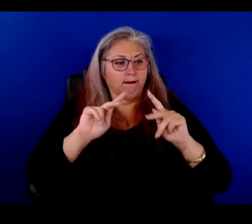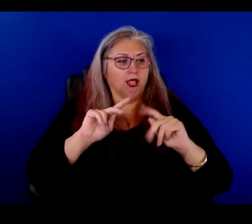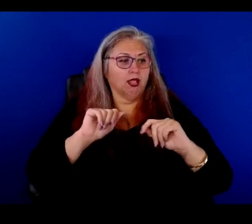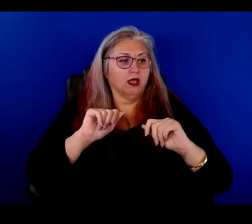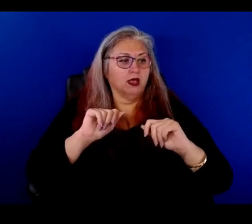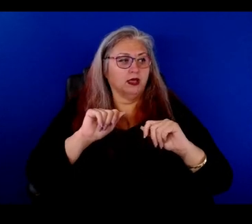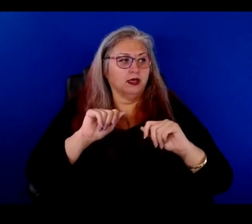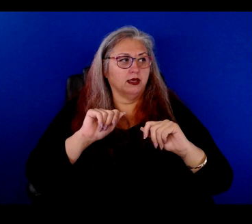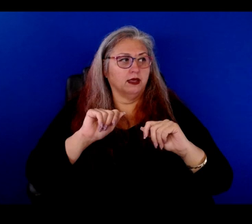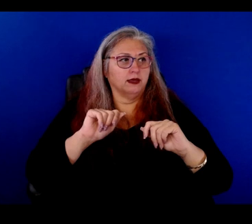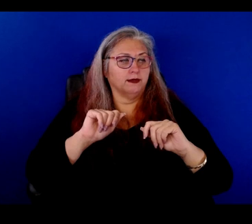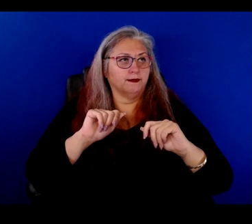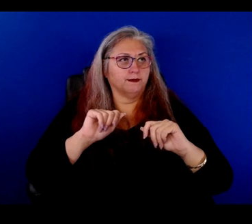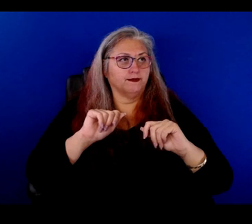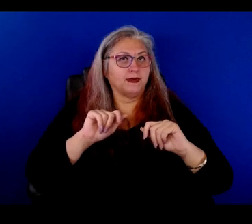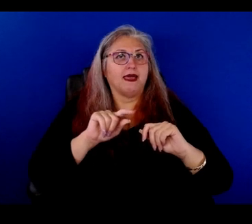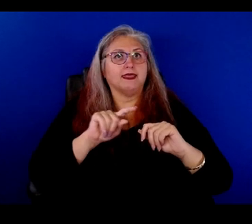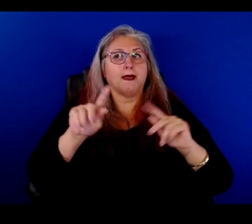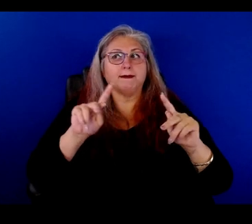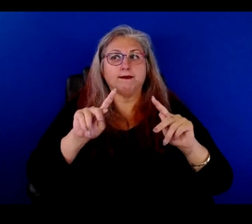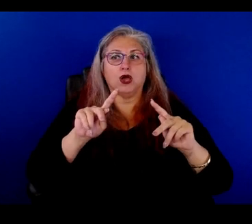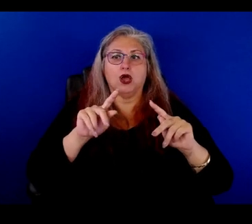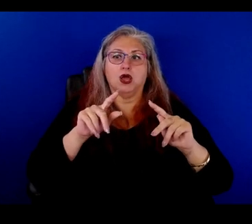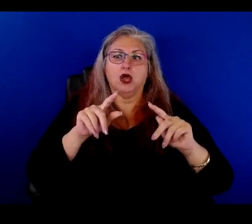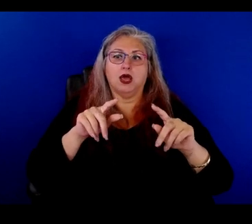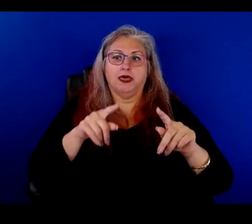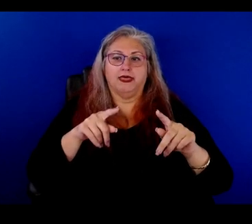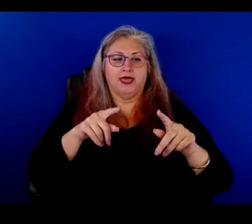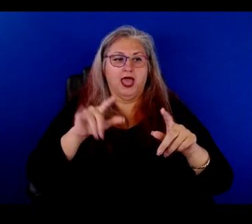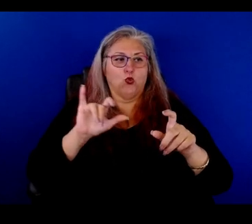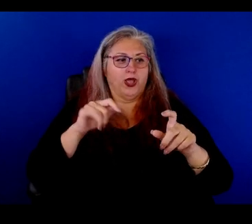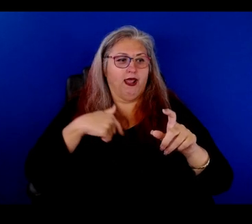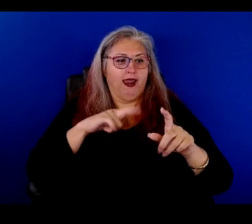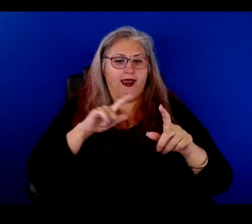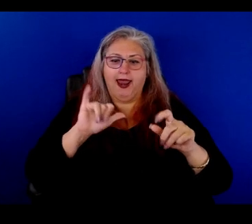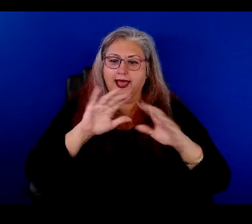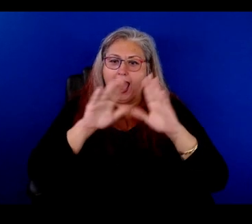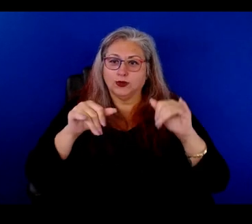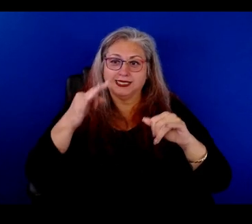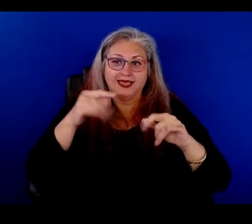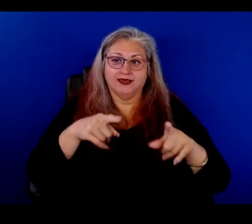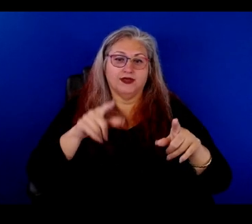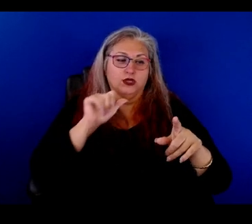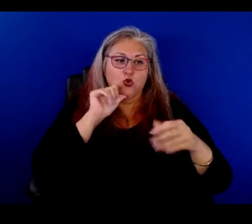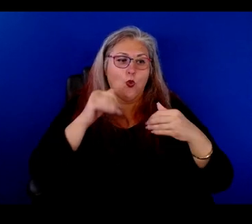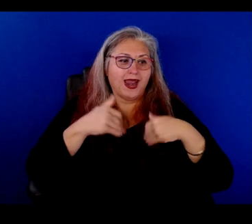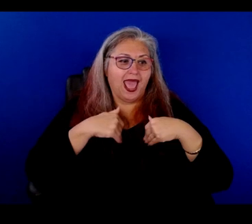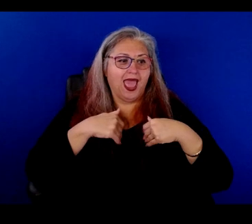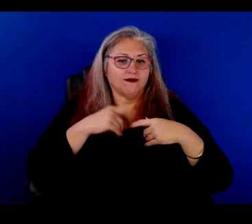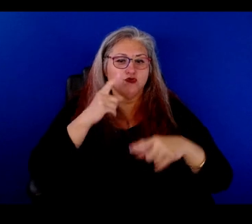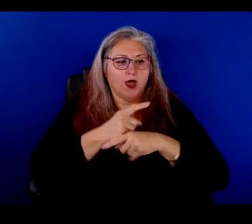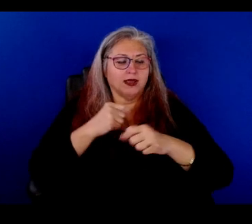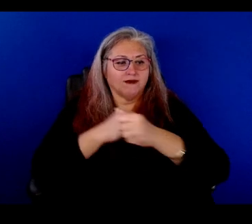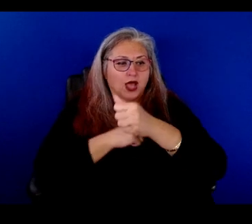the, uh, the people who hold us, we are like houses. And if we don't have those foundations